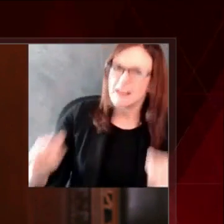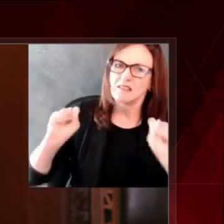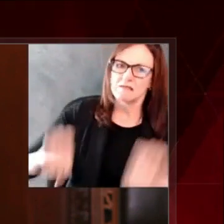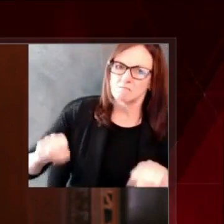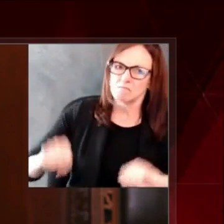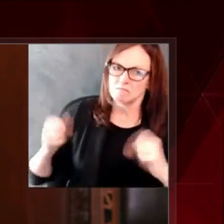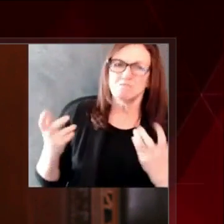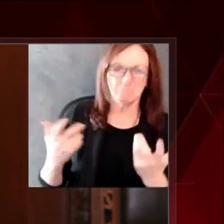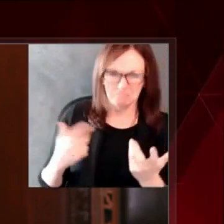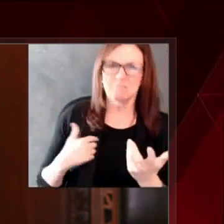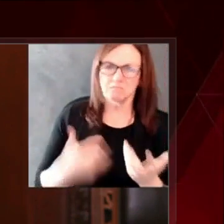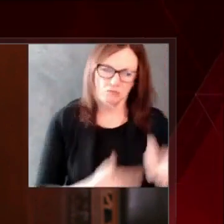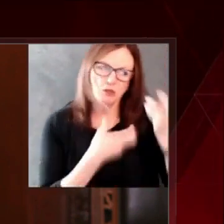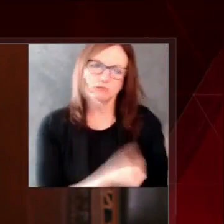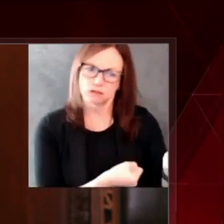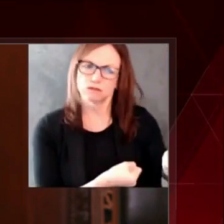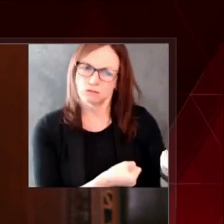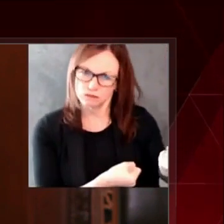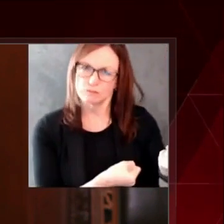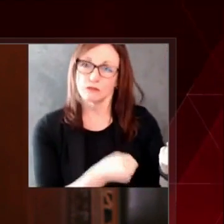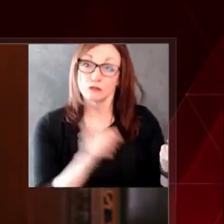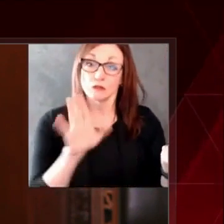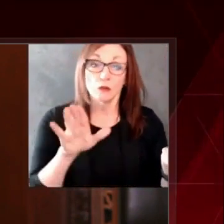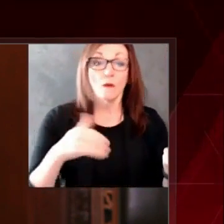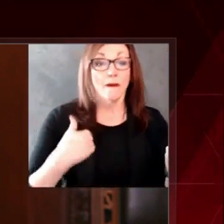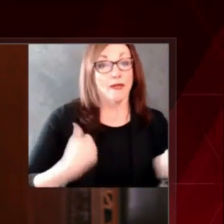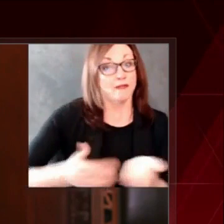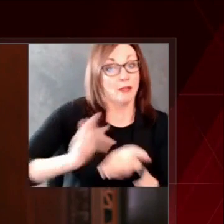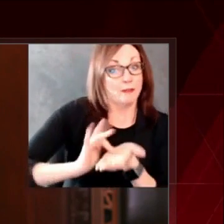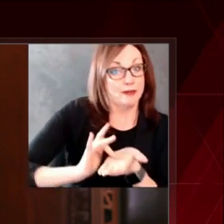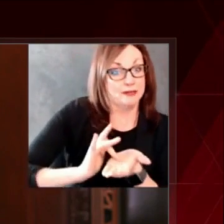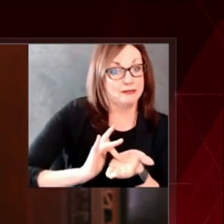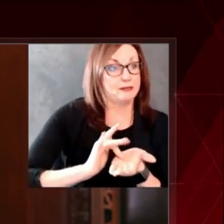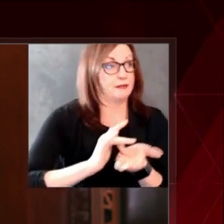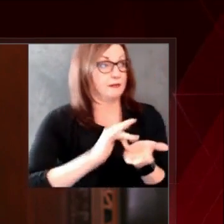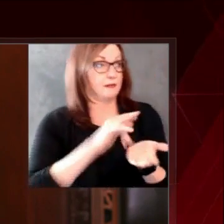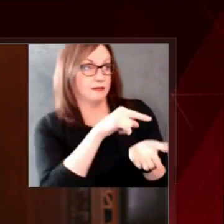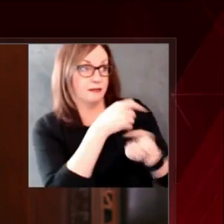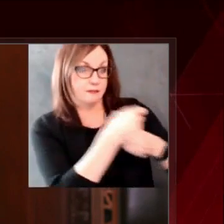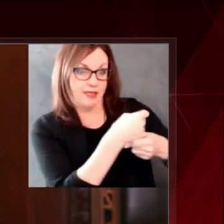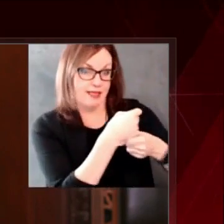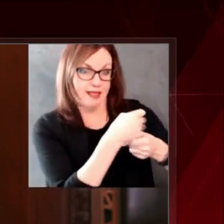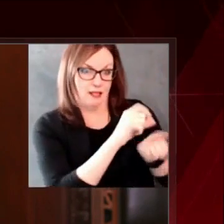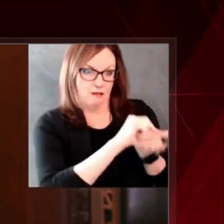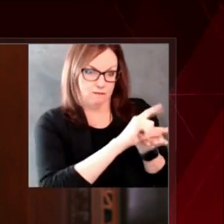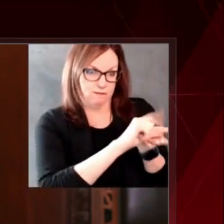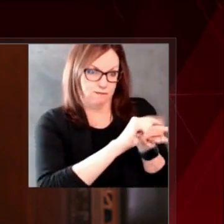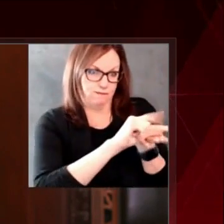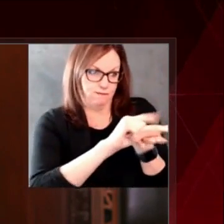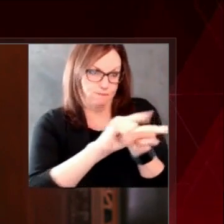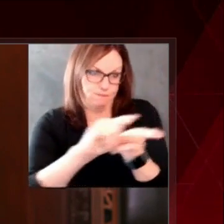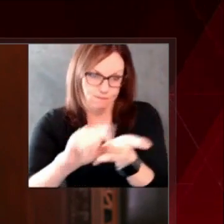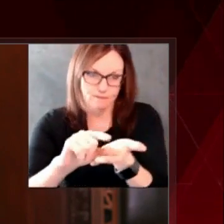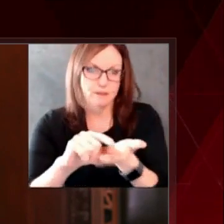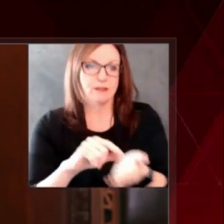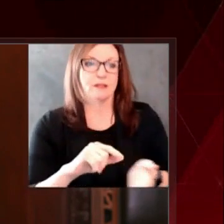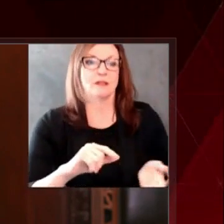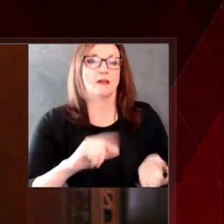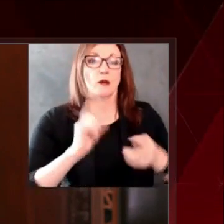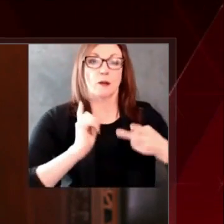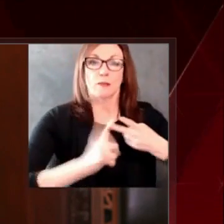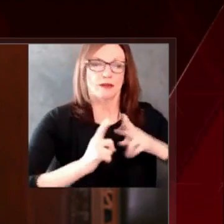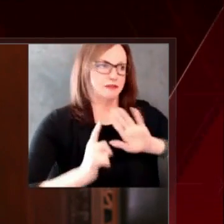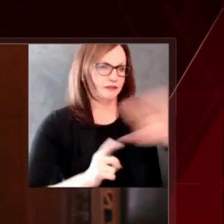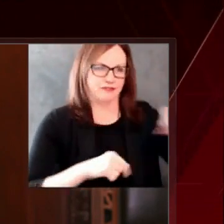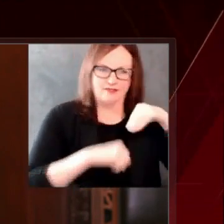recommendations from federal and state health experts regarding who is getting the vaccine and when. But we're starting now with our